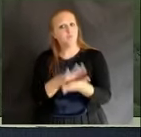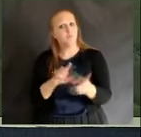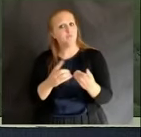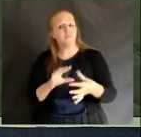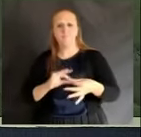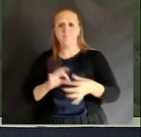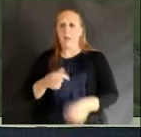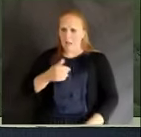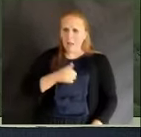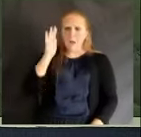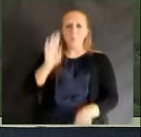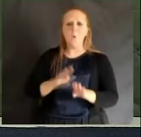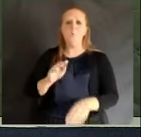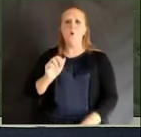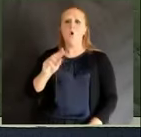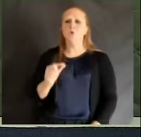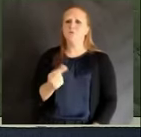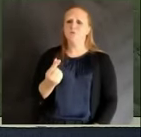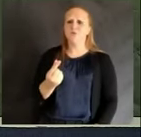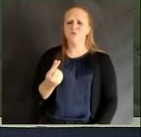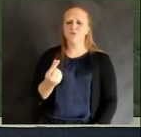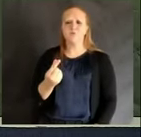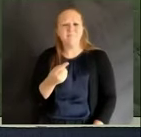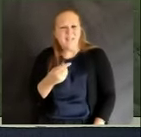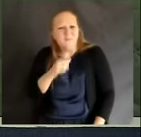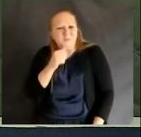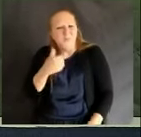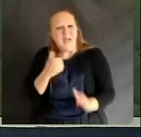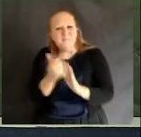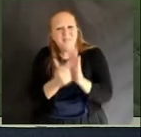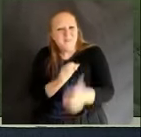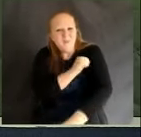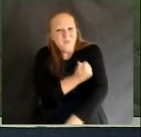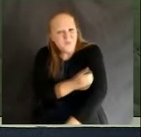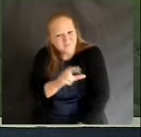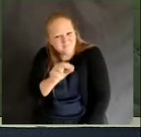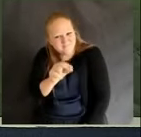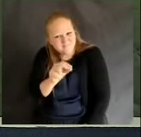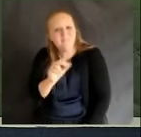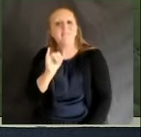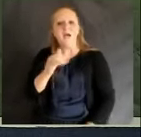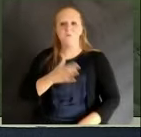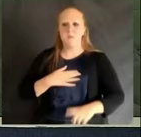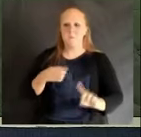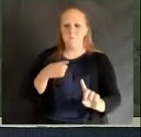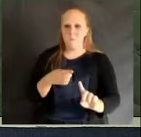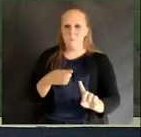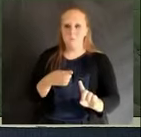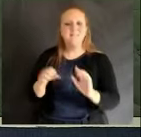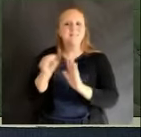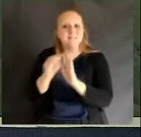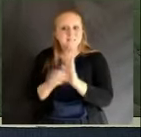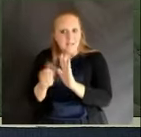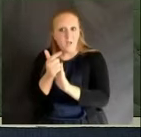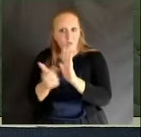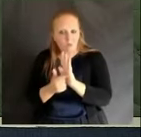1st. I'm opening September 4th. They do not have that legal authority. That is state law.